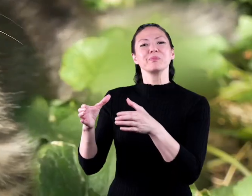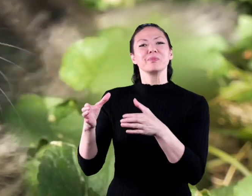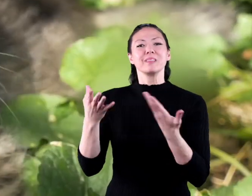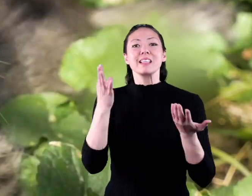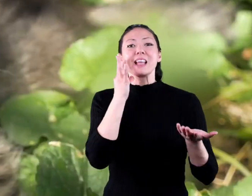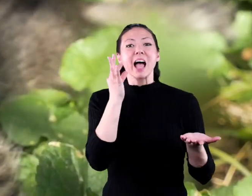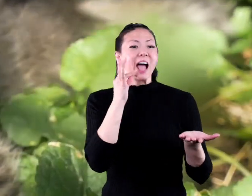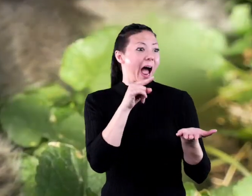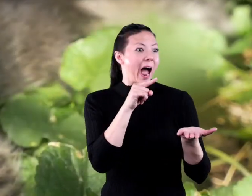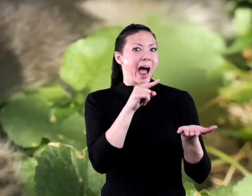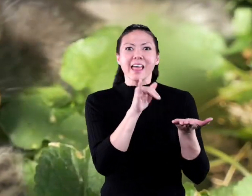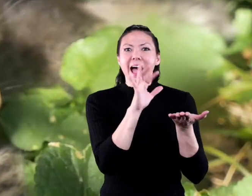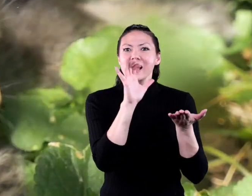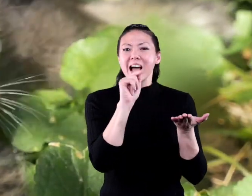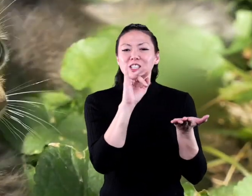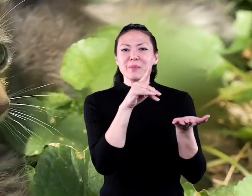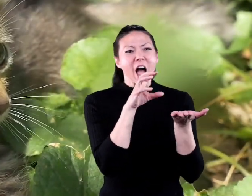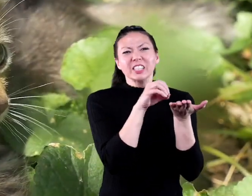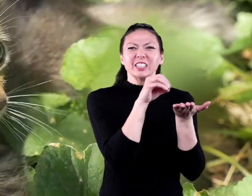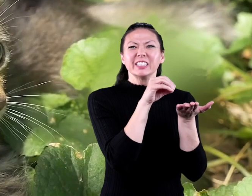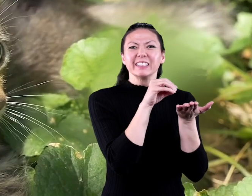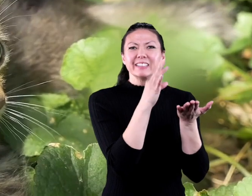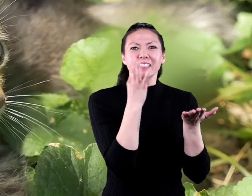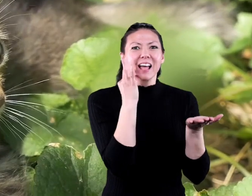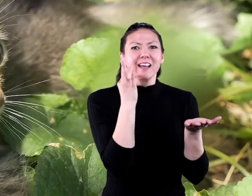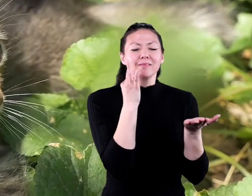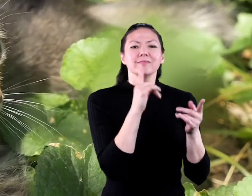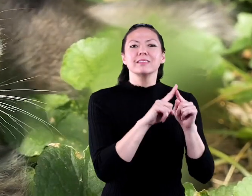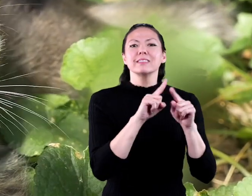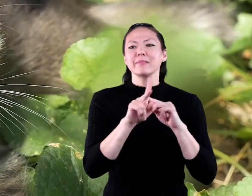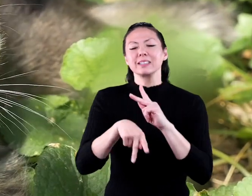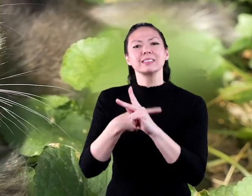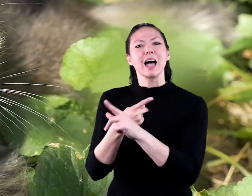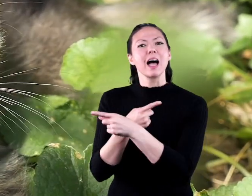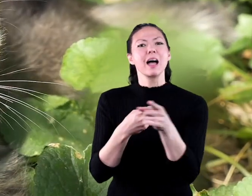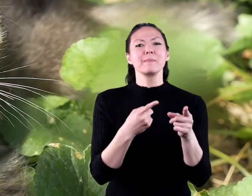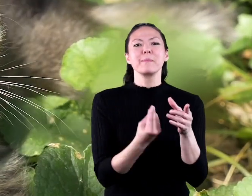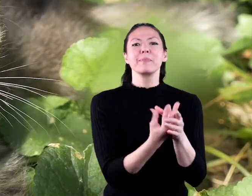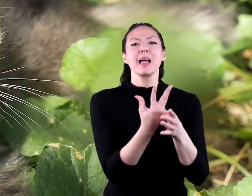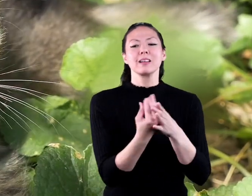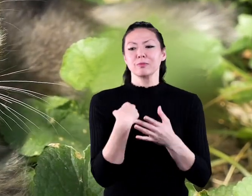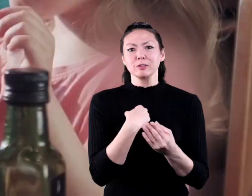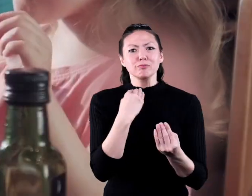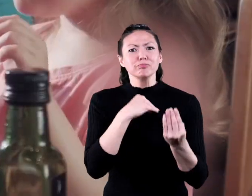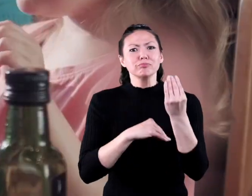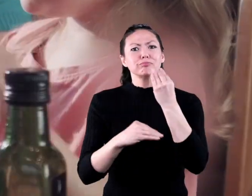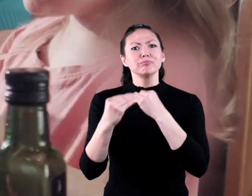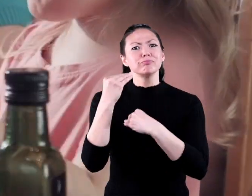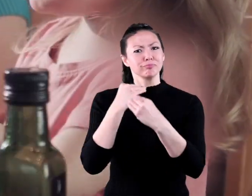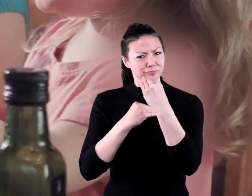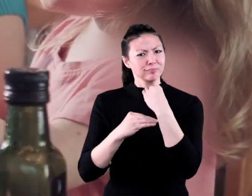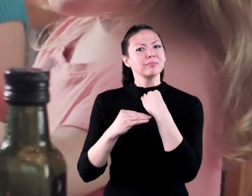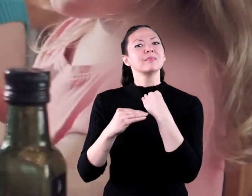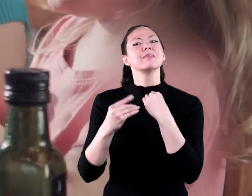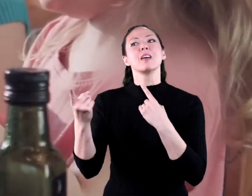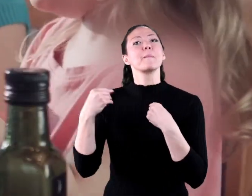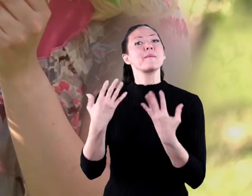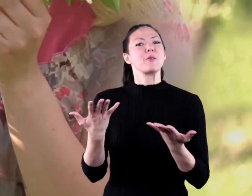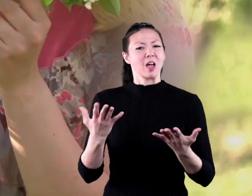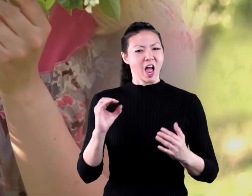even that catnip your cat goes crazy for. That's a type of plant. We eat plants.